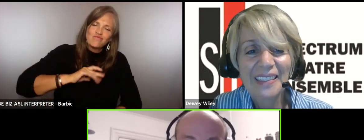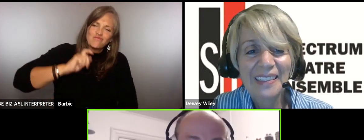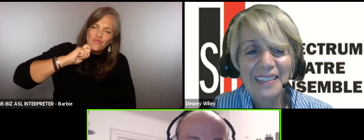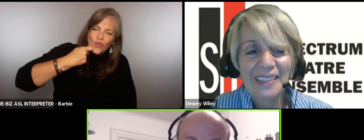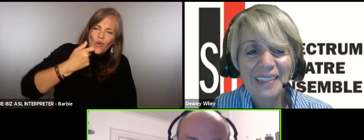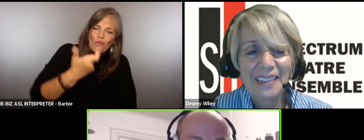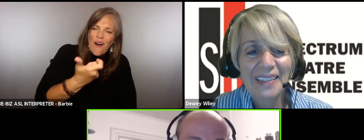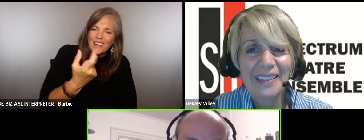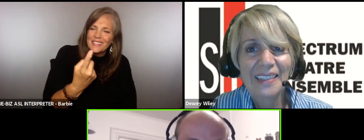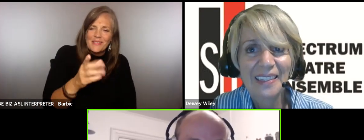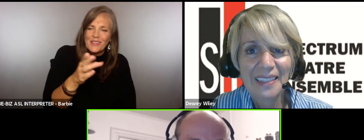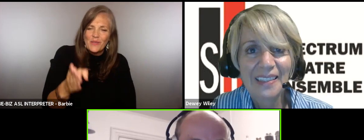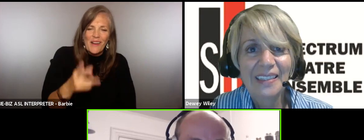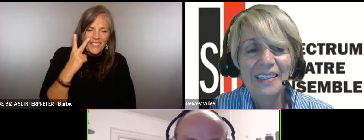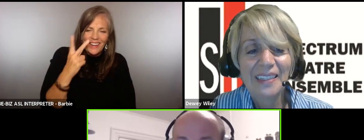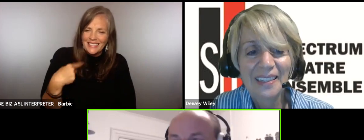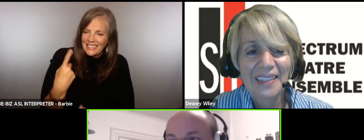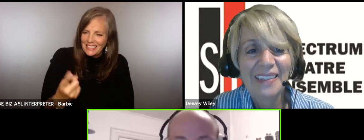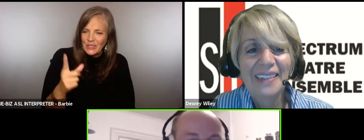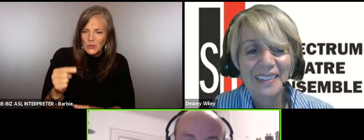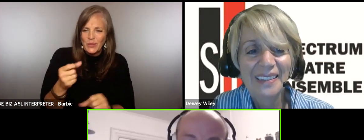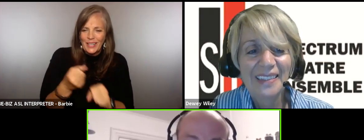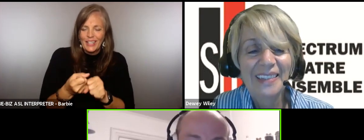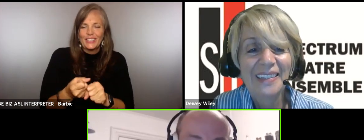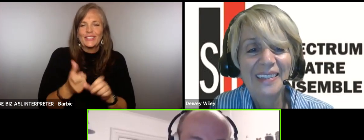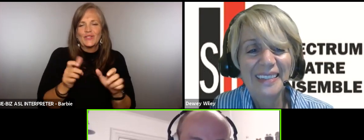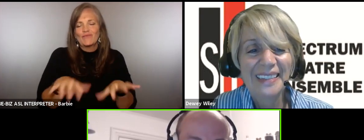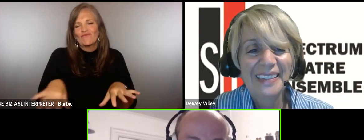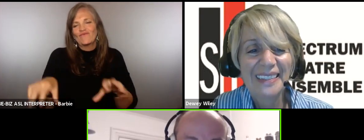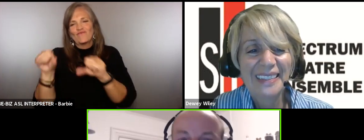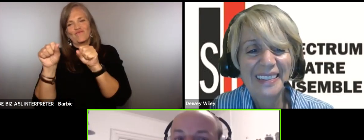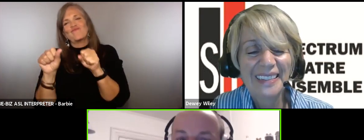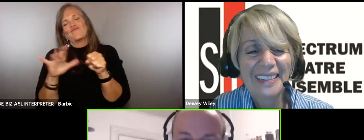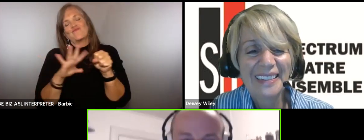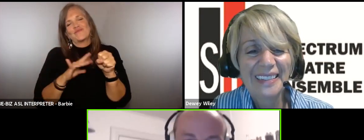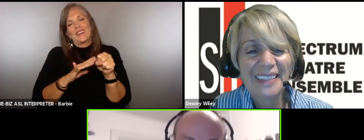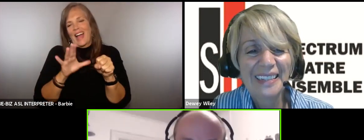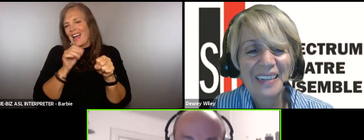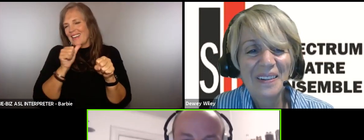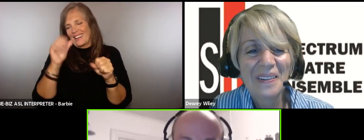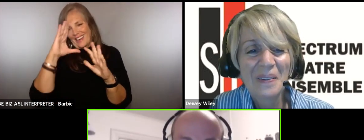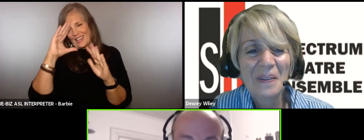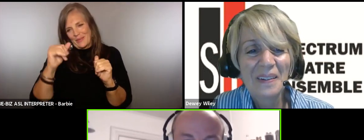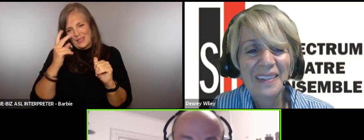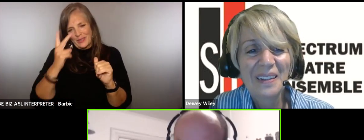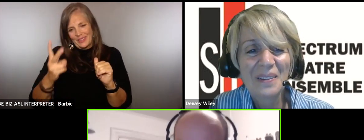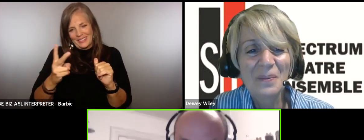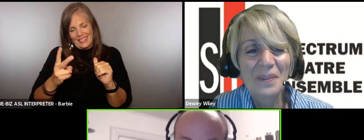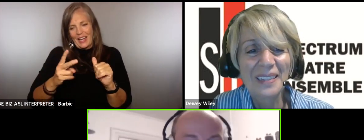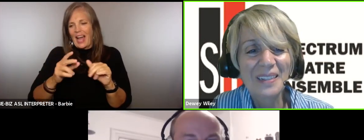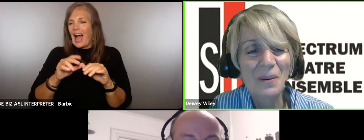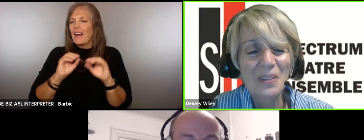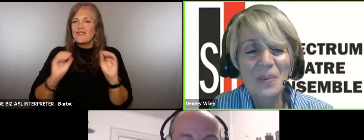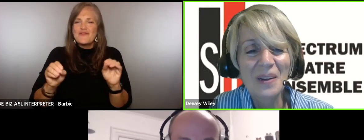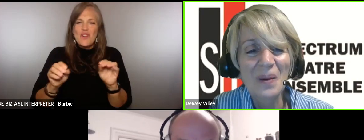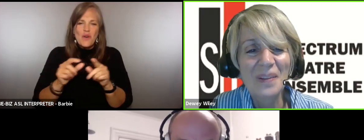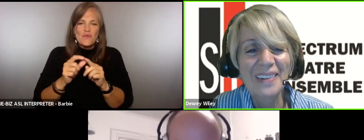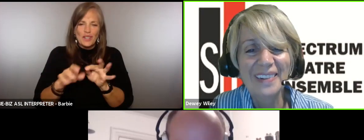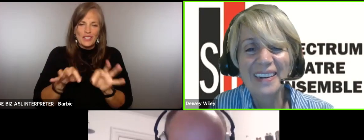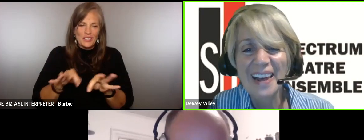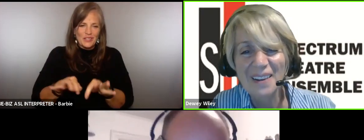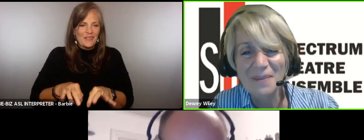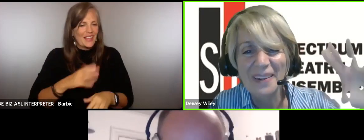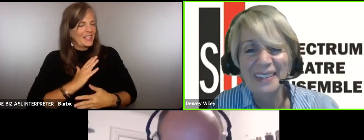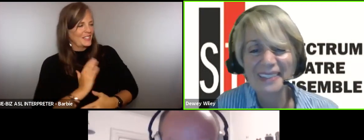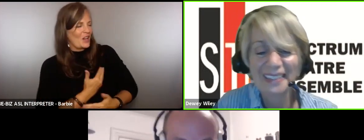something that you haven't seen in 20 years get done it's not something I expected to see wish I had two words to describe it thank you it's been our